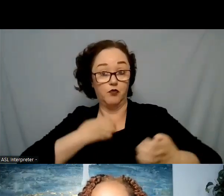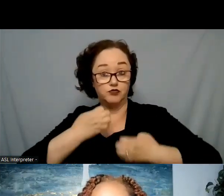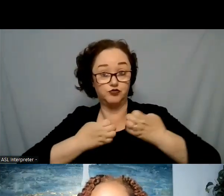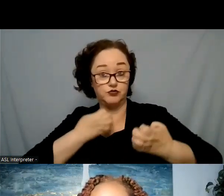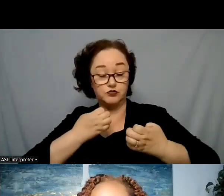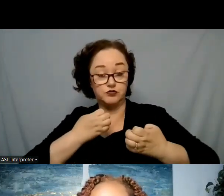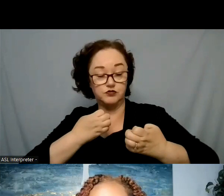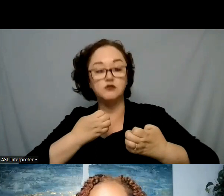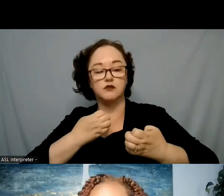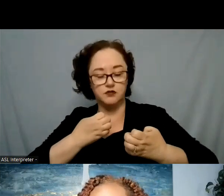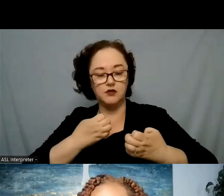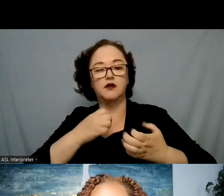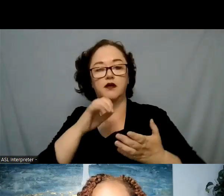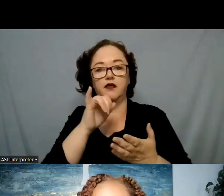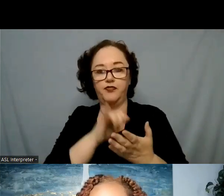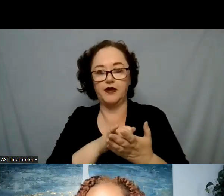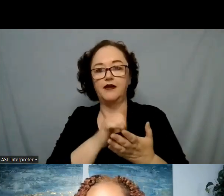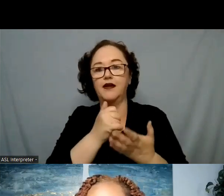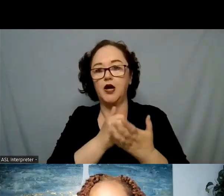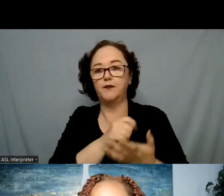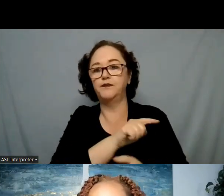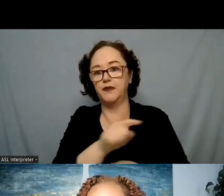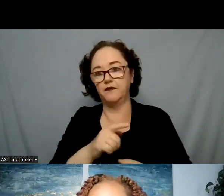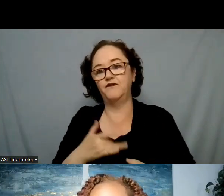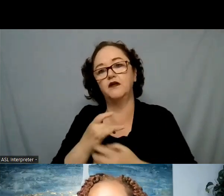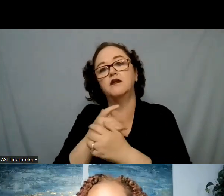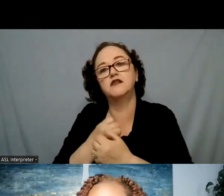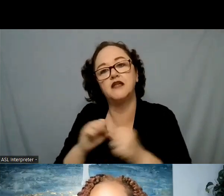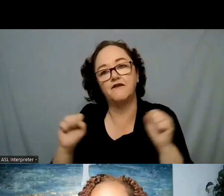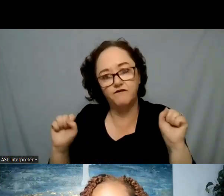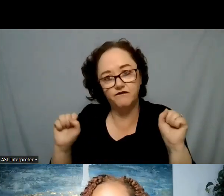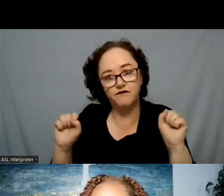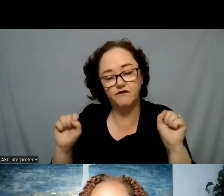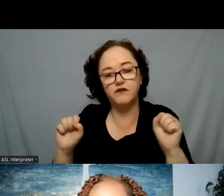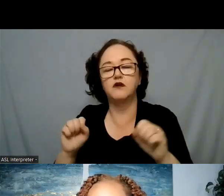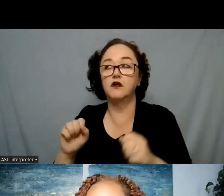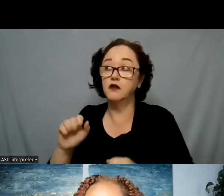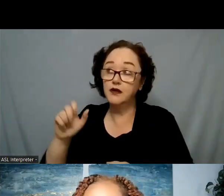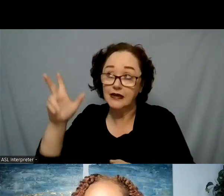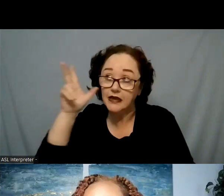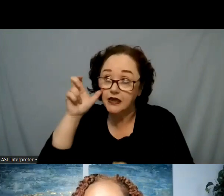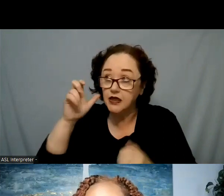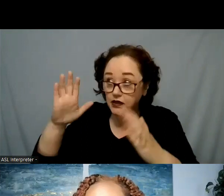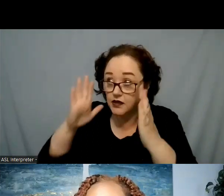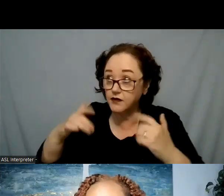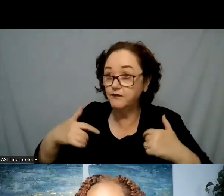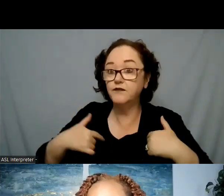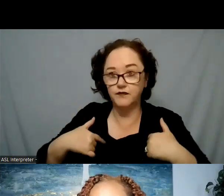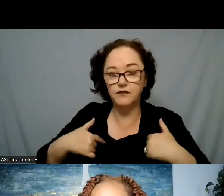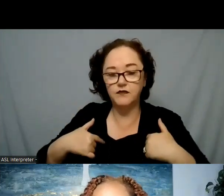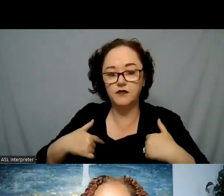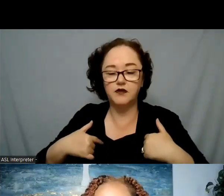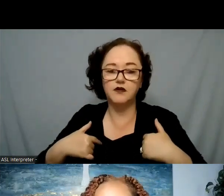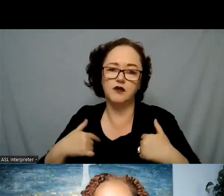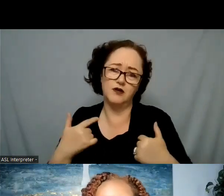helps people feel safe seen and heard and that's something that I think we all really long for